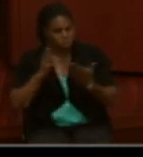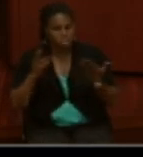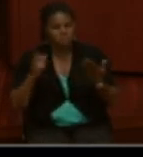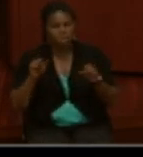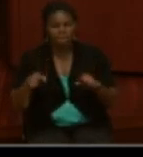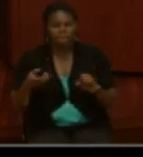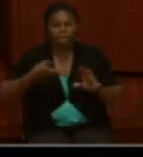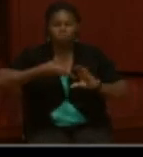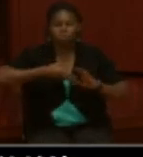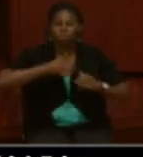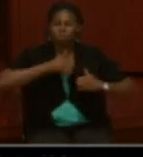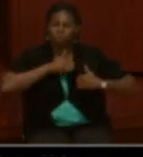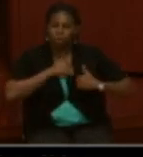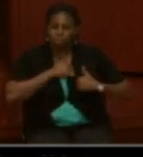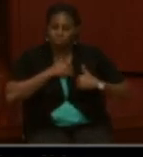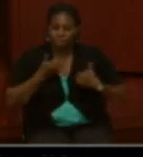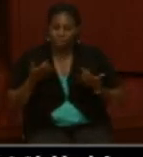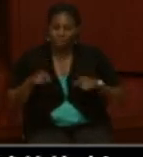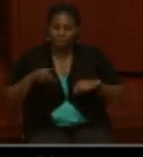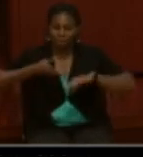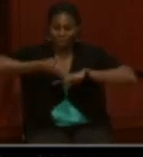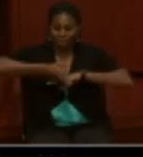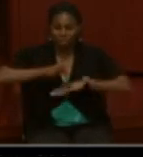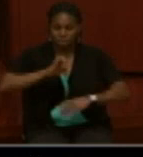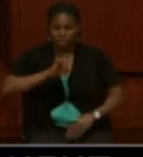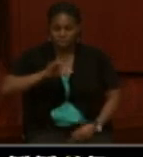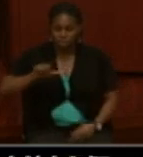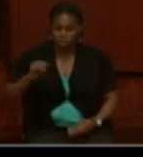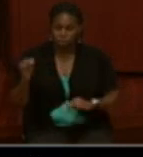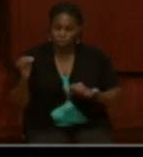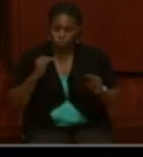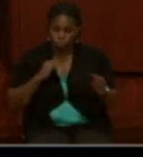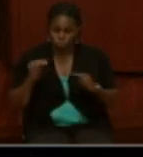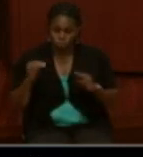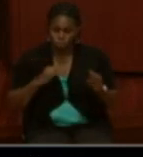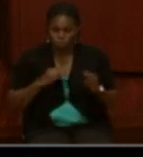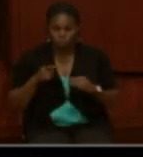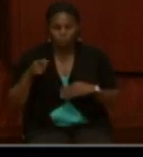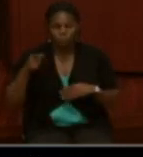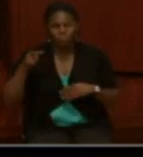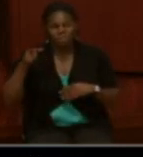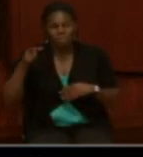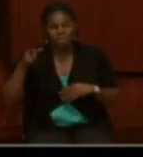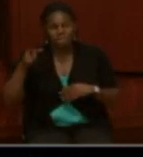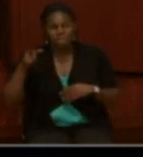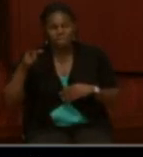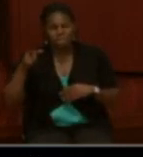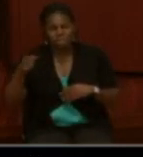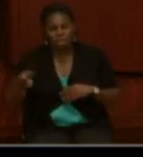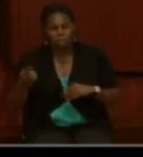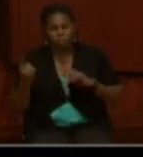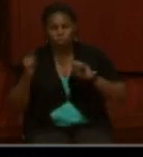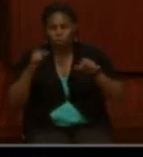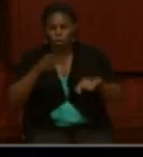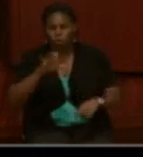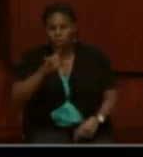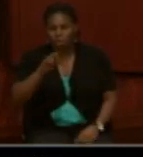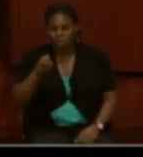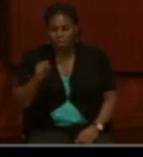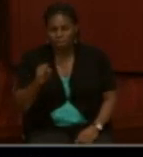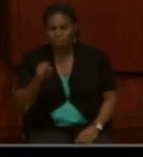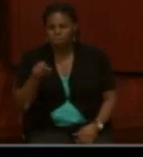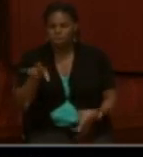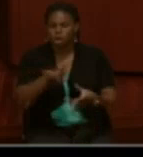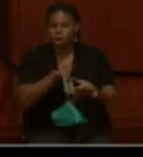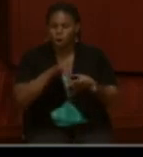And this was a process that took place after the Civil War where there were boards or commissions that would go over claims where owners would put